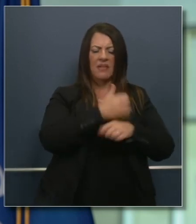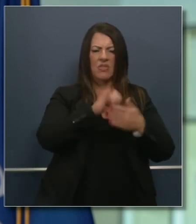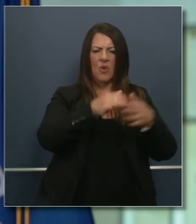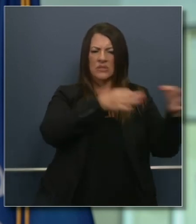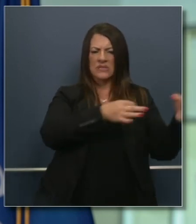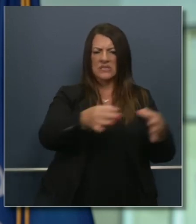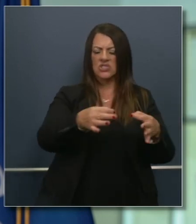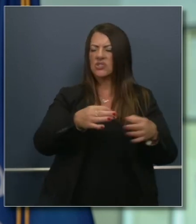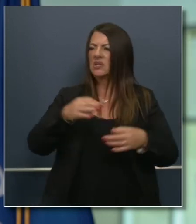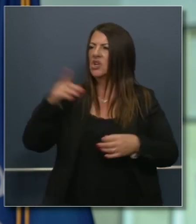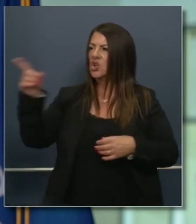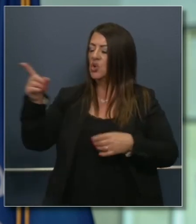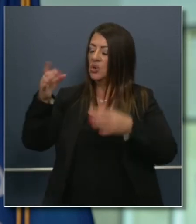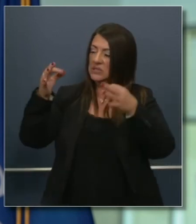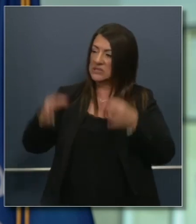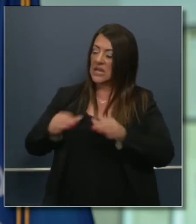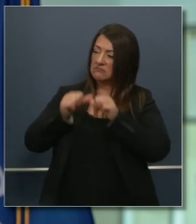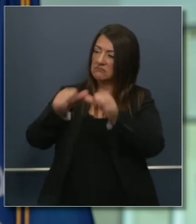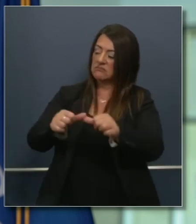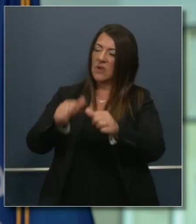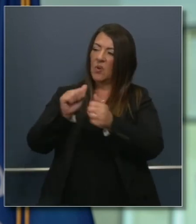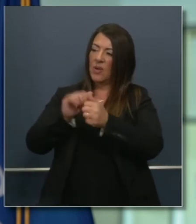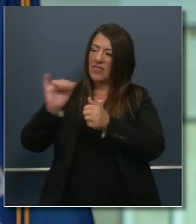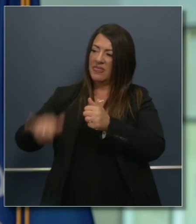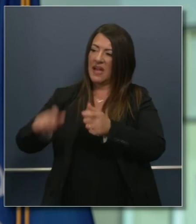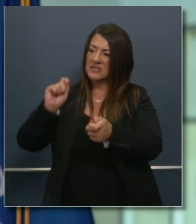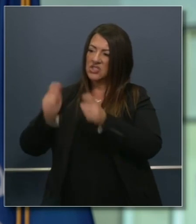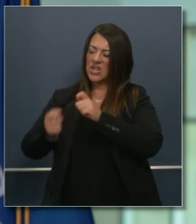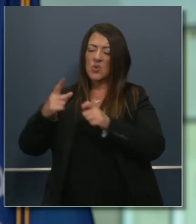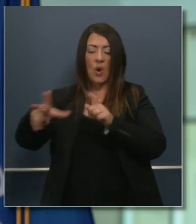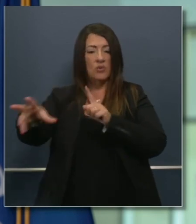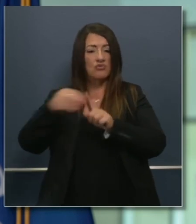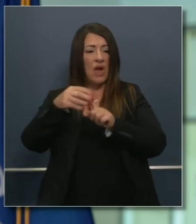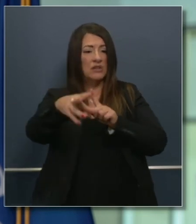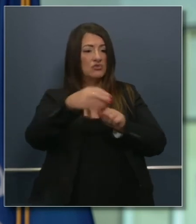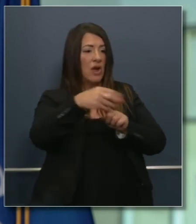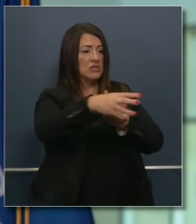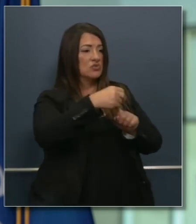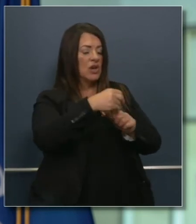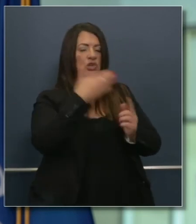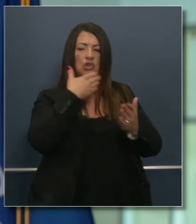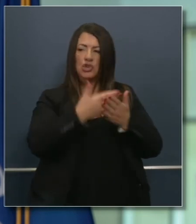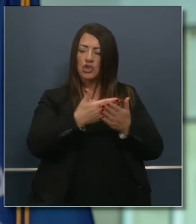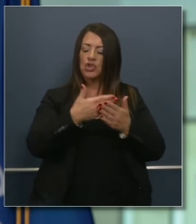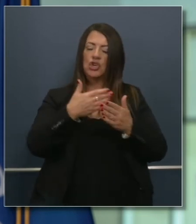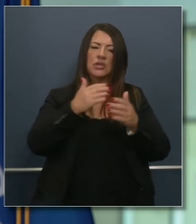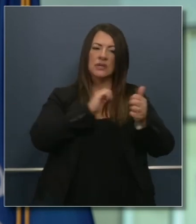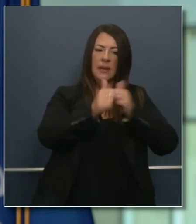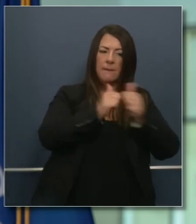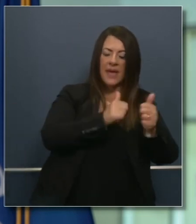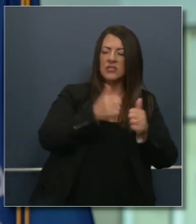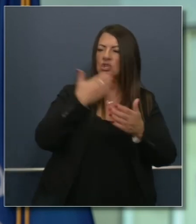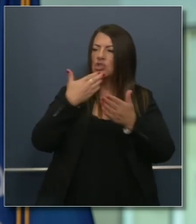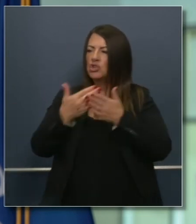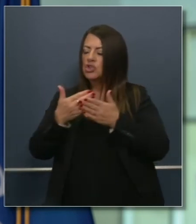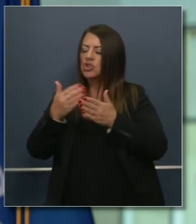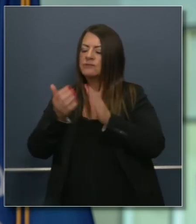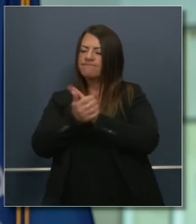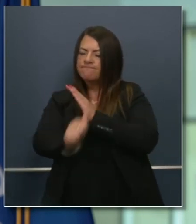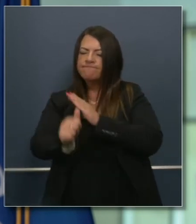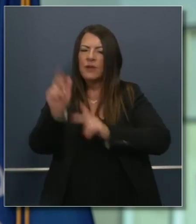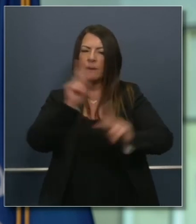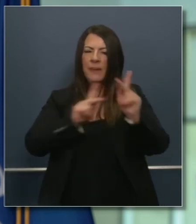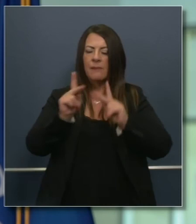on your ability to retain and attract talent, individuals, companies, and your competitiveness. Everything needs to be considered